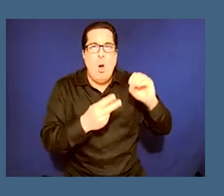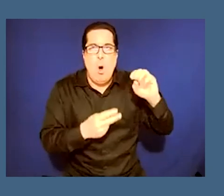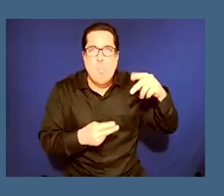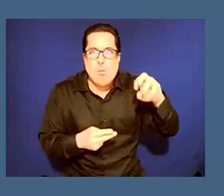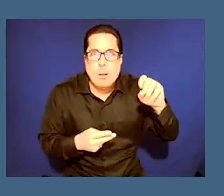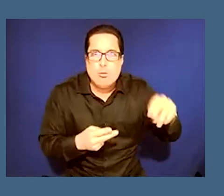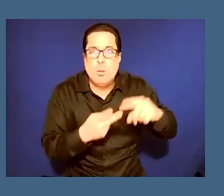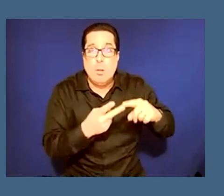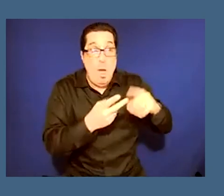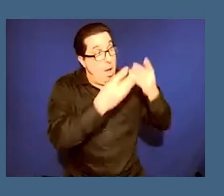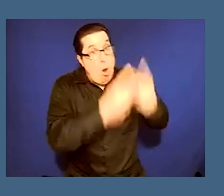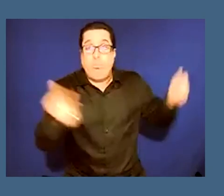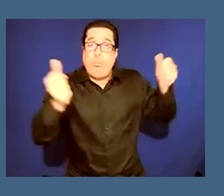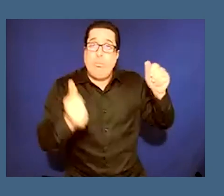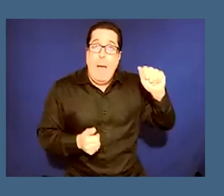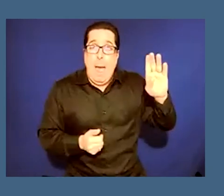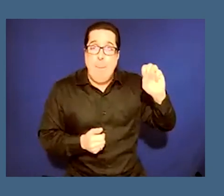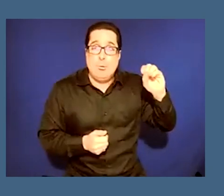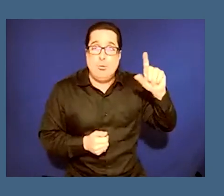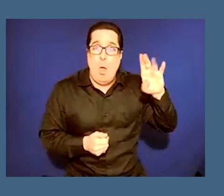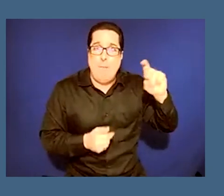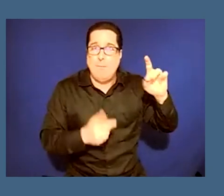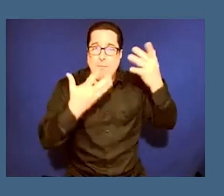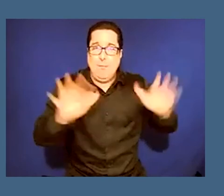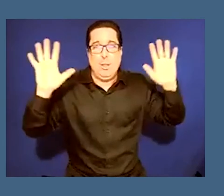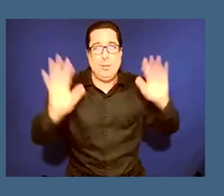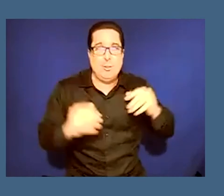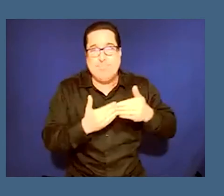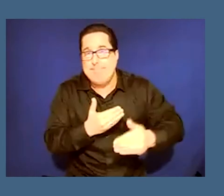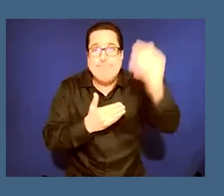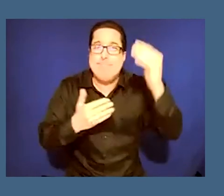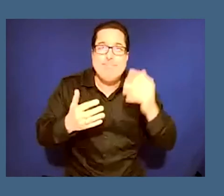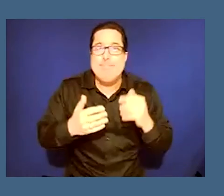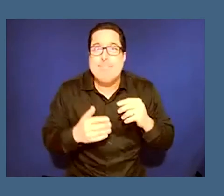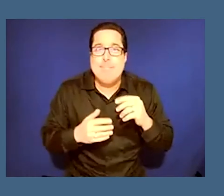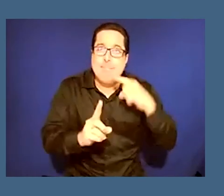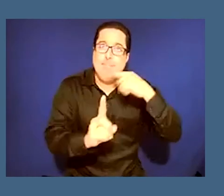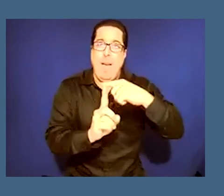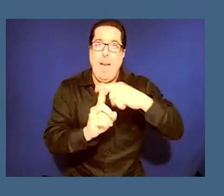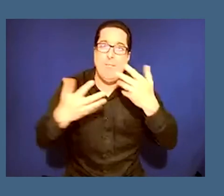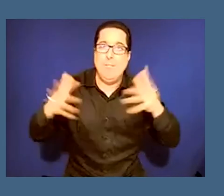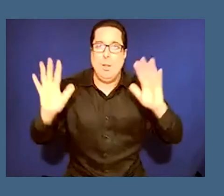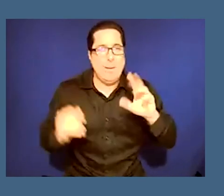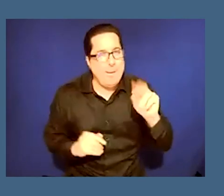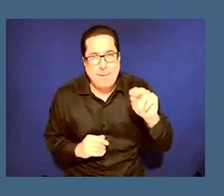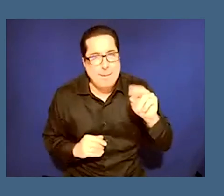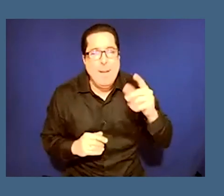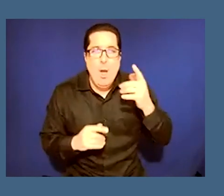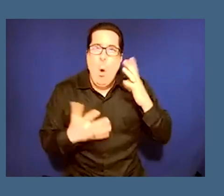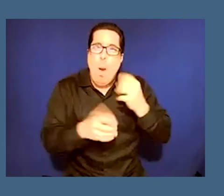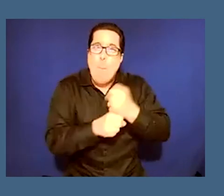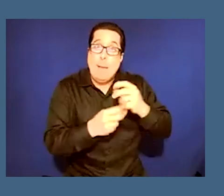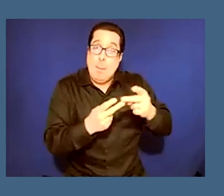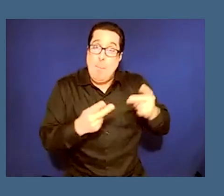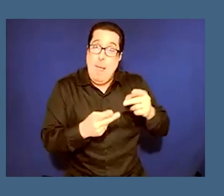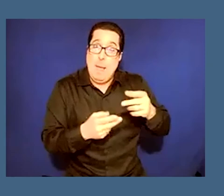done away with instantaneously um and so what makes for uh a healing place is uh a space in which